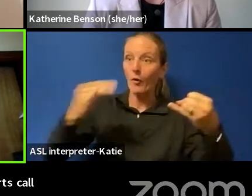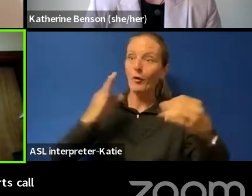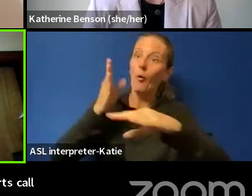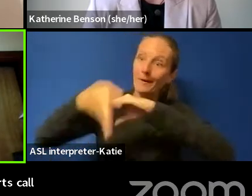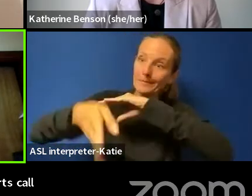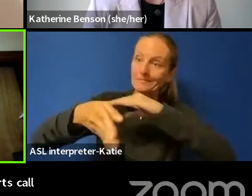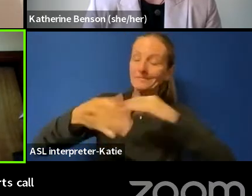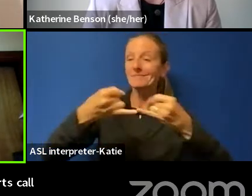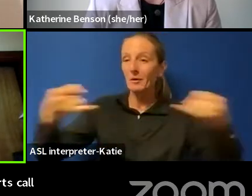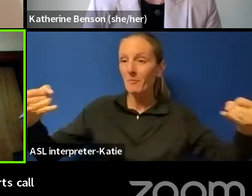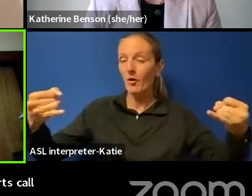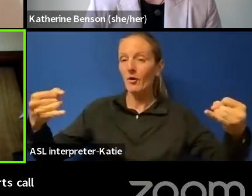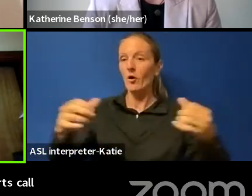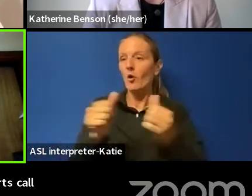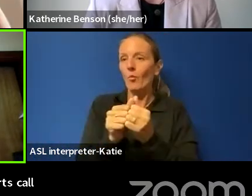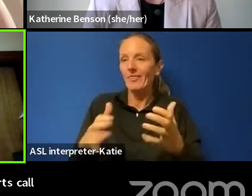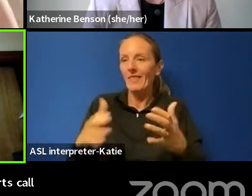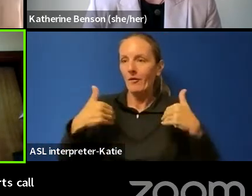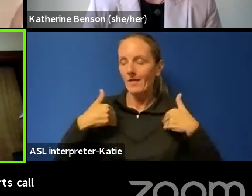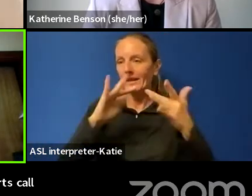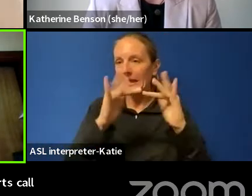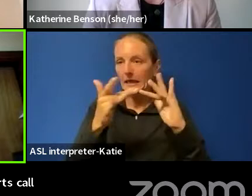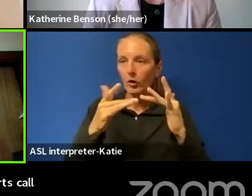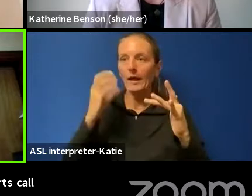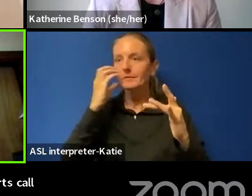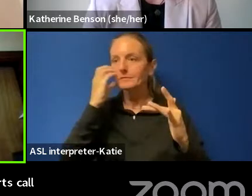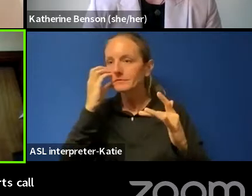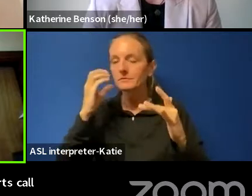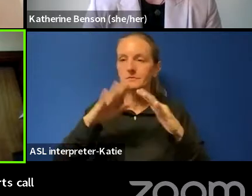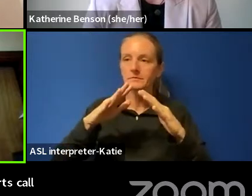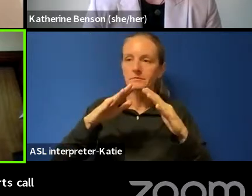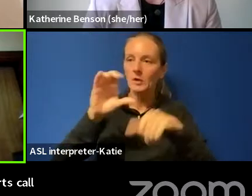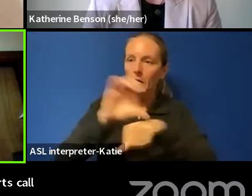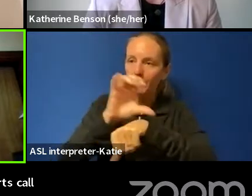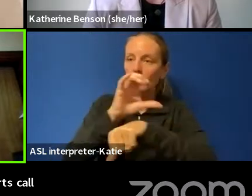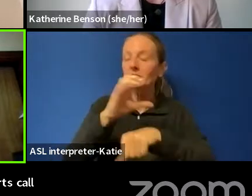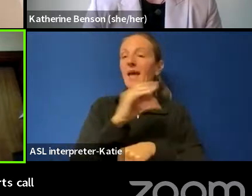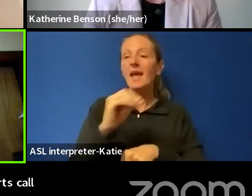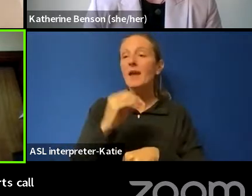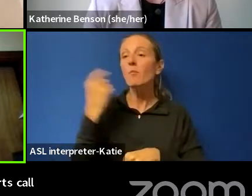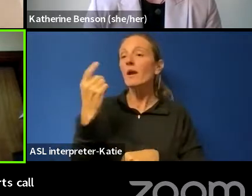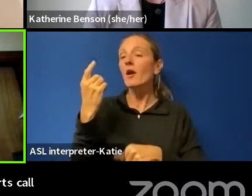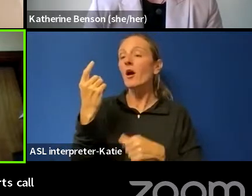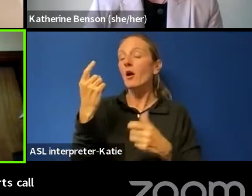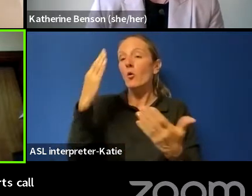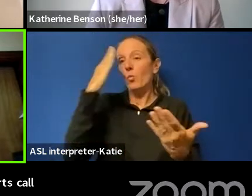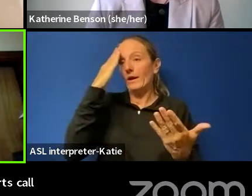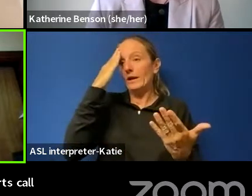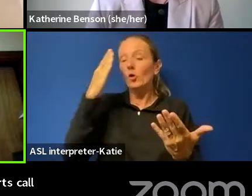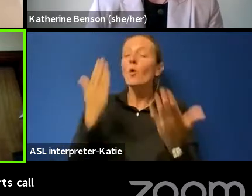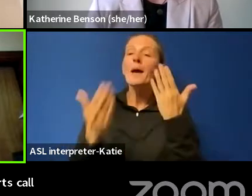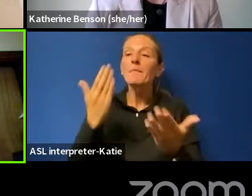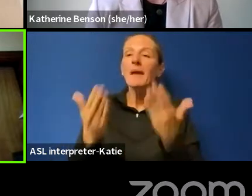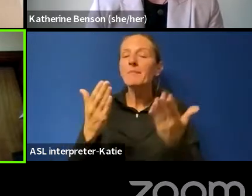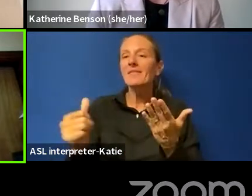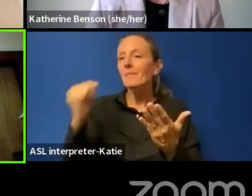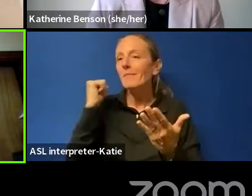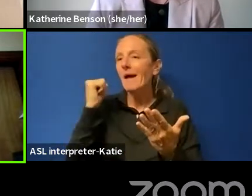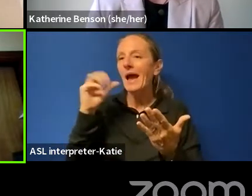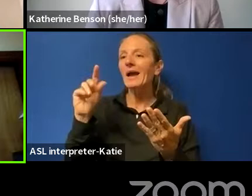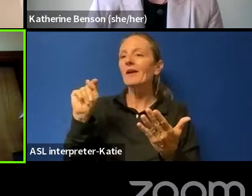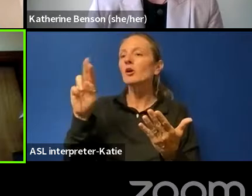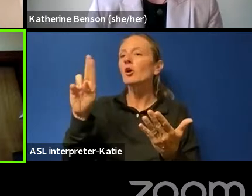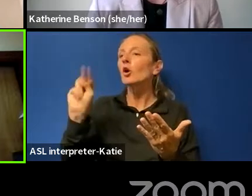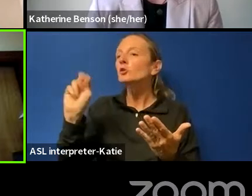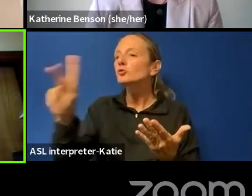and Internet connections. And we always knew that our trunks might get searched. If we had a purse,